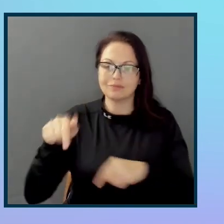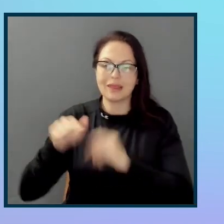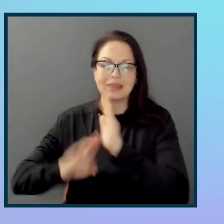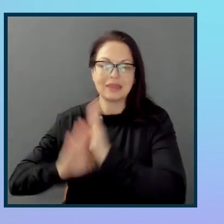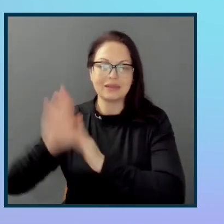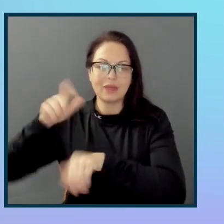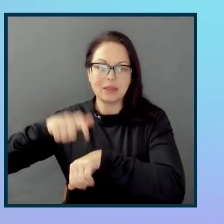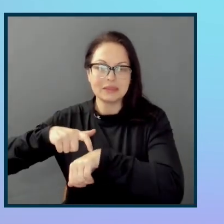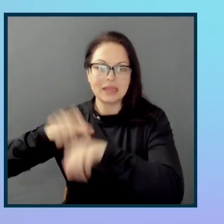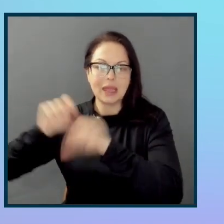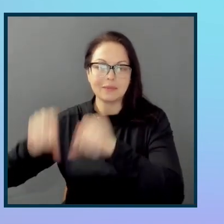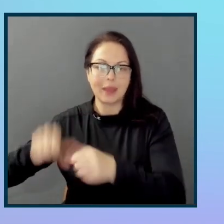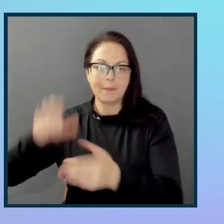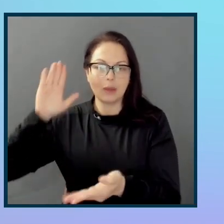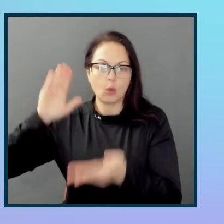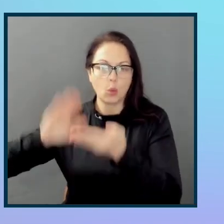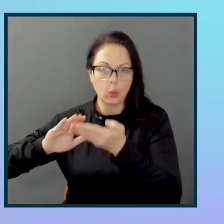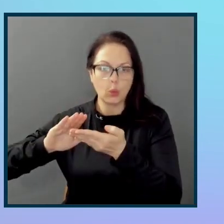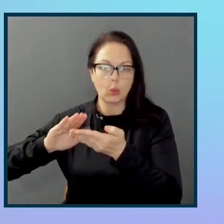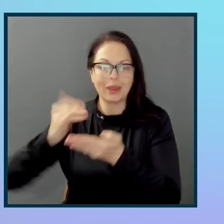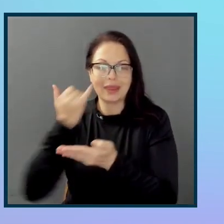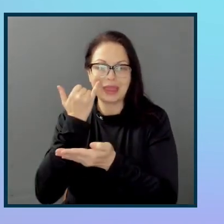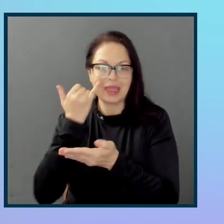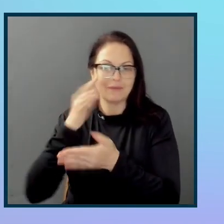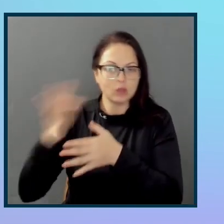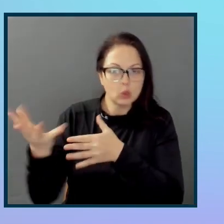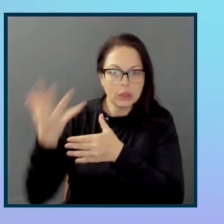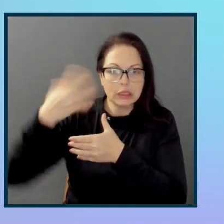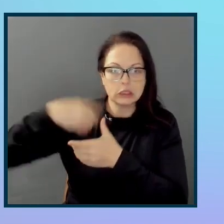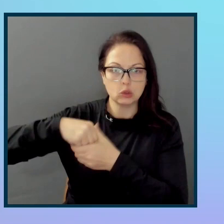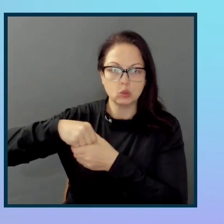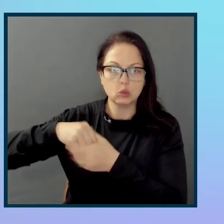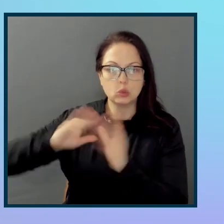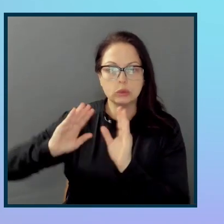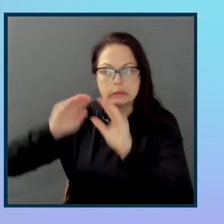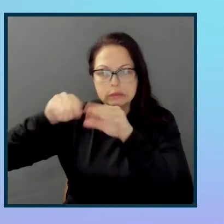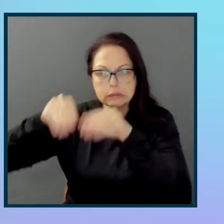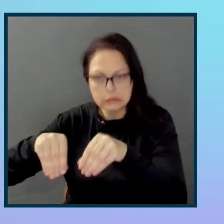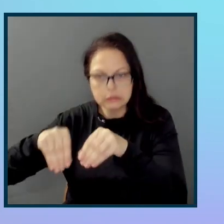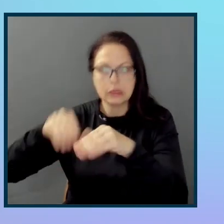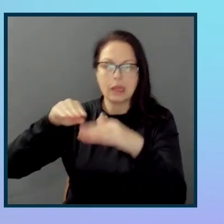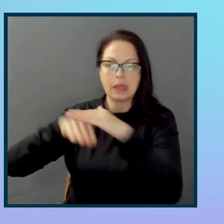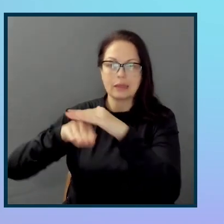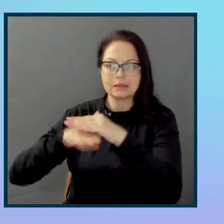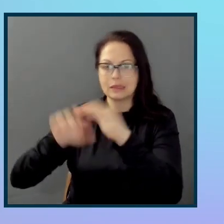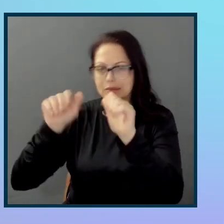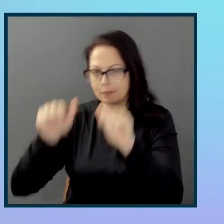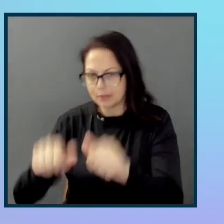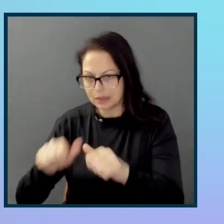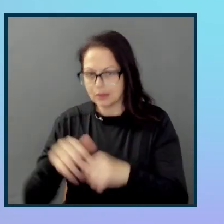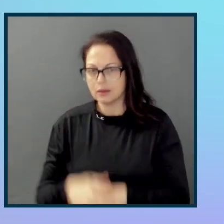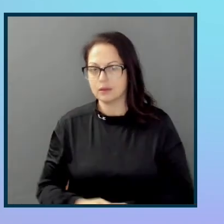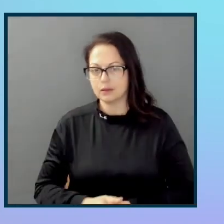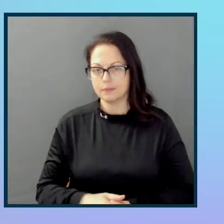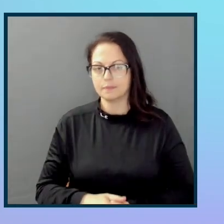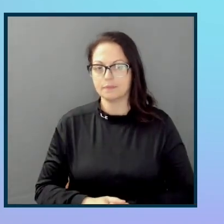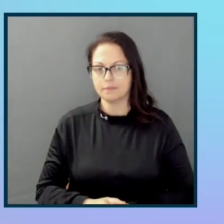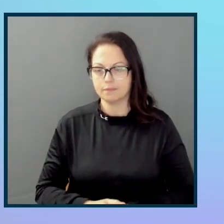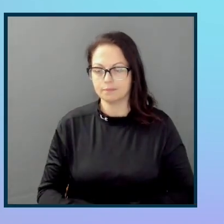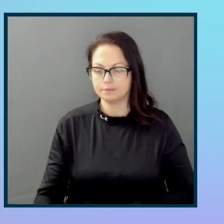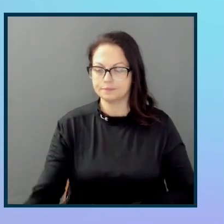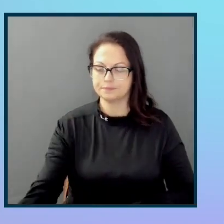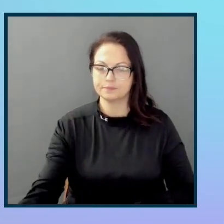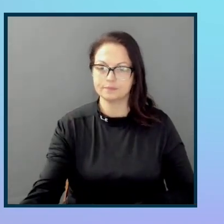reduced. And I hate to go to the financial argument, but often, you know, if you tell up a management that